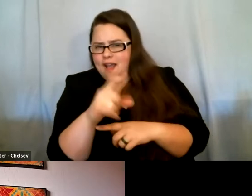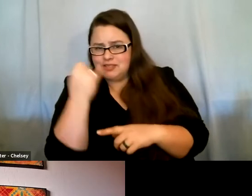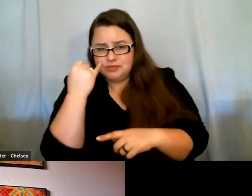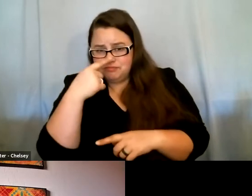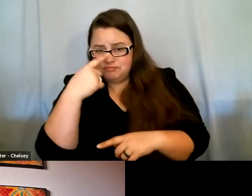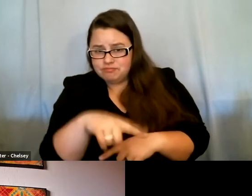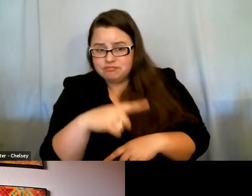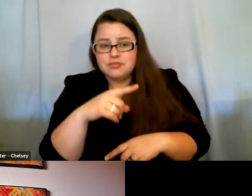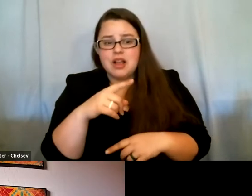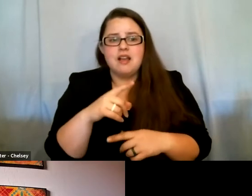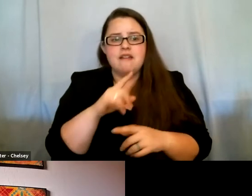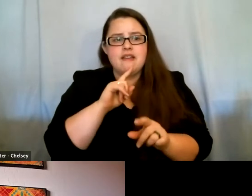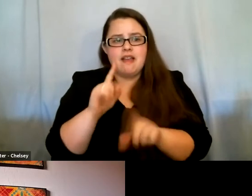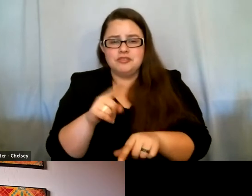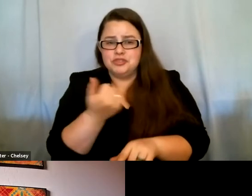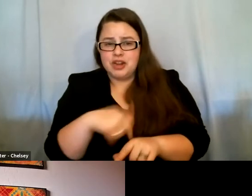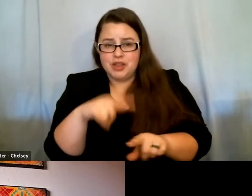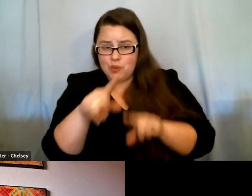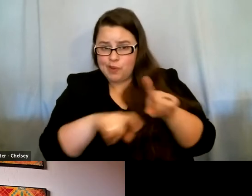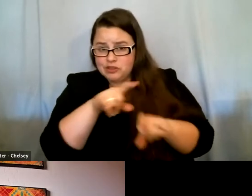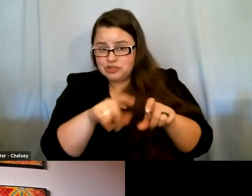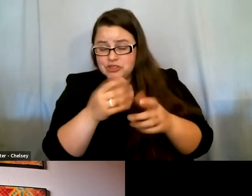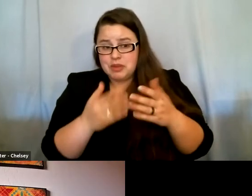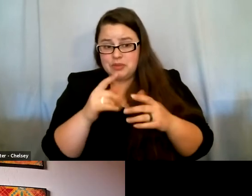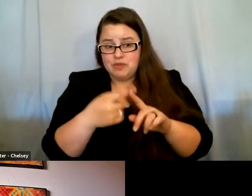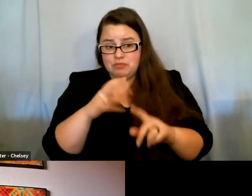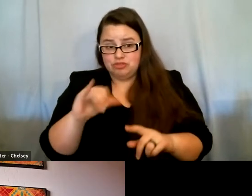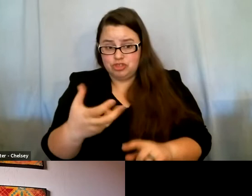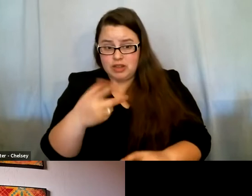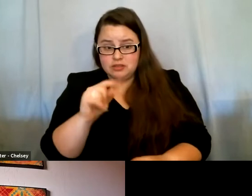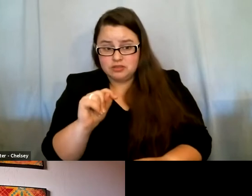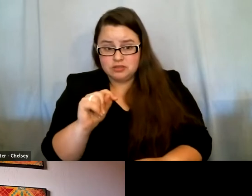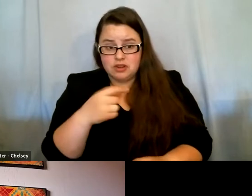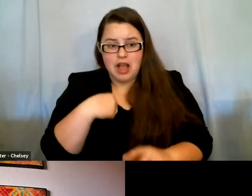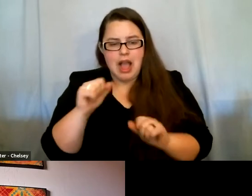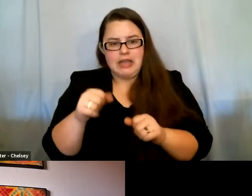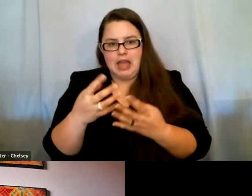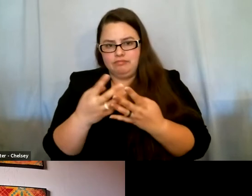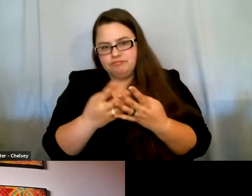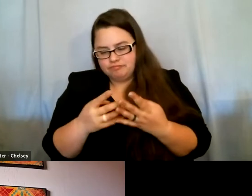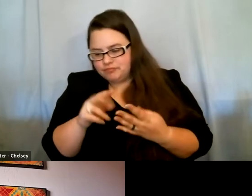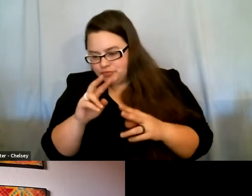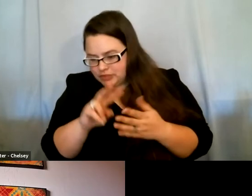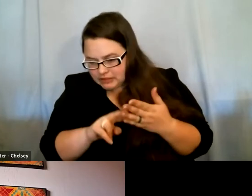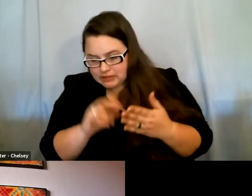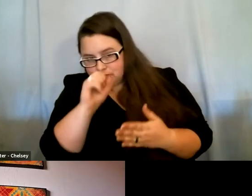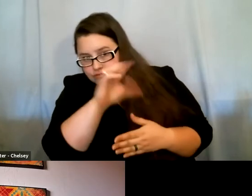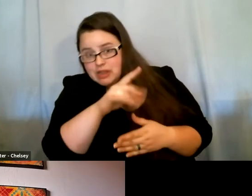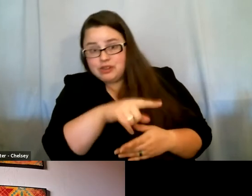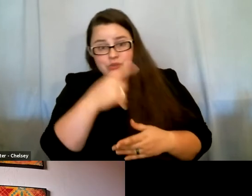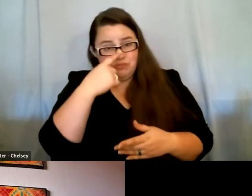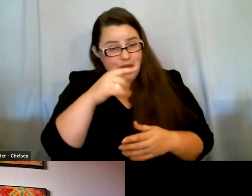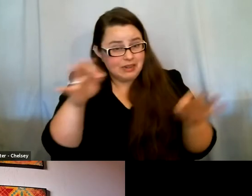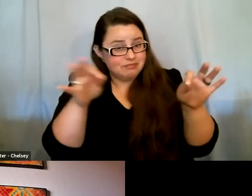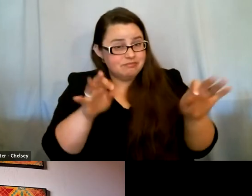answering any questions that might be in the chat. I can read them to you and if you wouldn't mind addressing